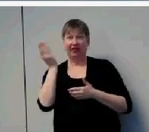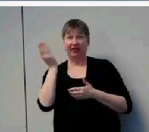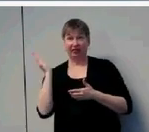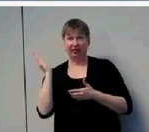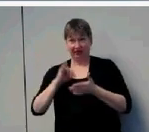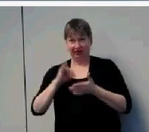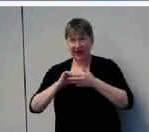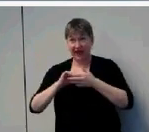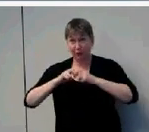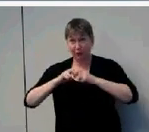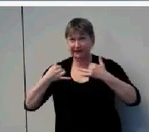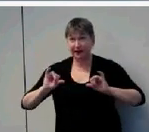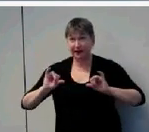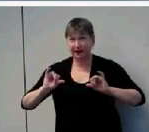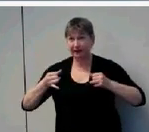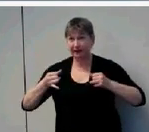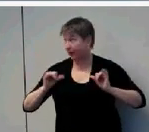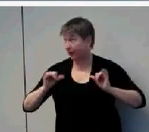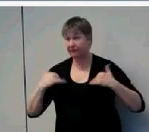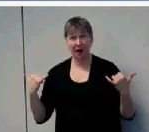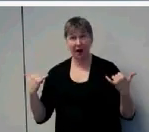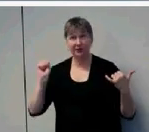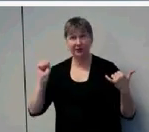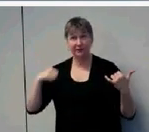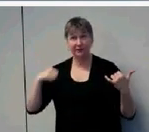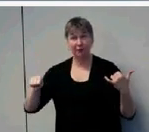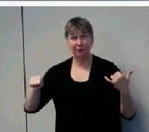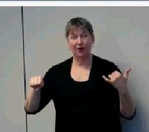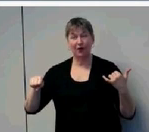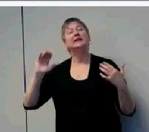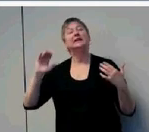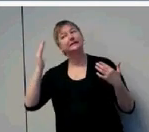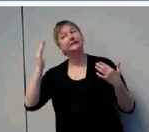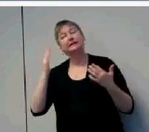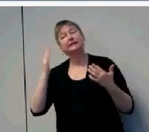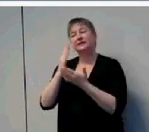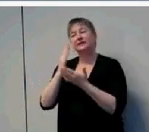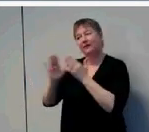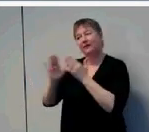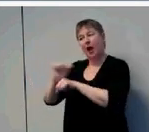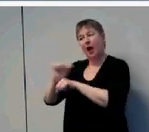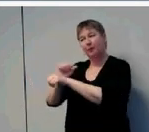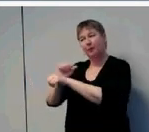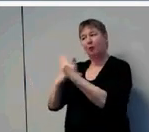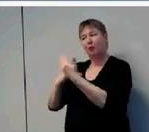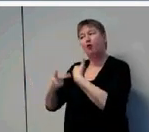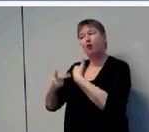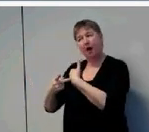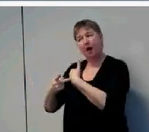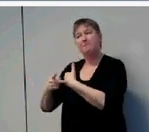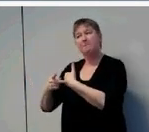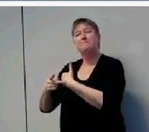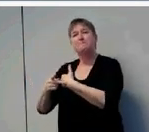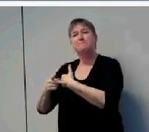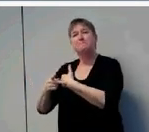your program, which sounds like it has some real strengths, you have addressed some of these, but I can tell you, we're still struggling with many of these